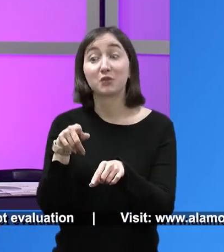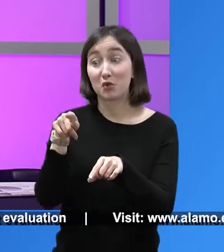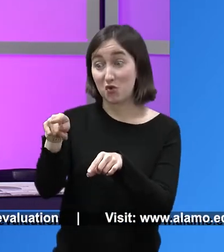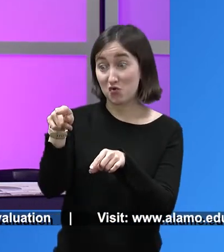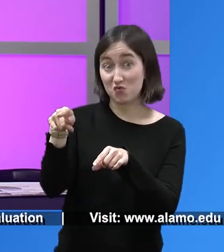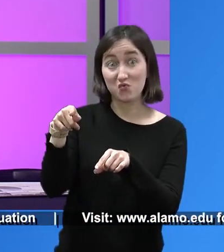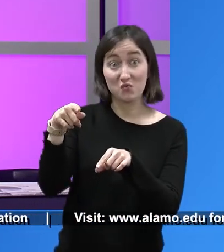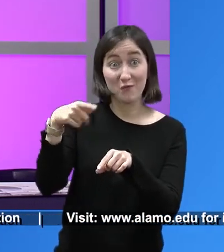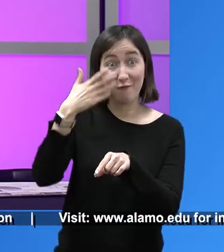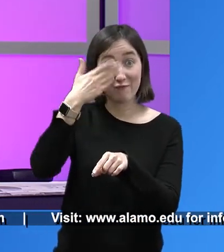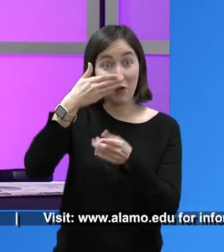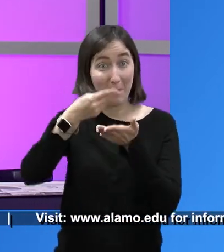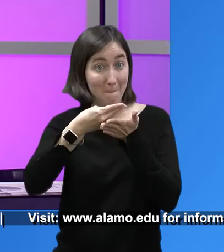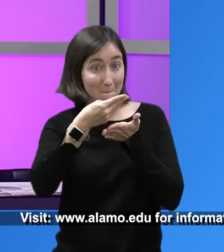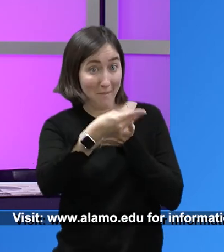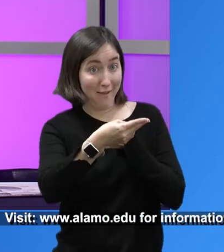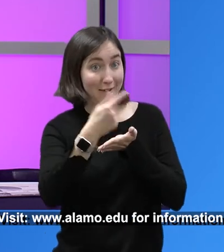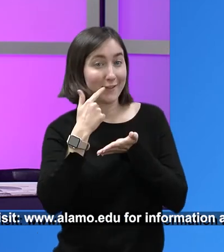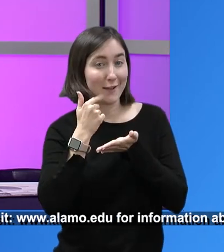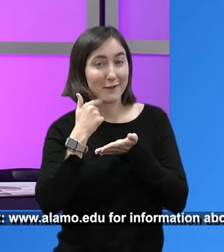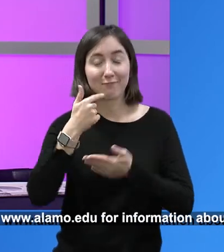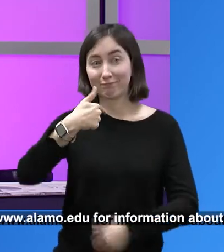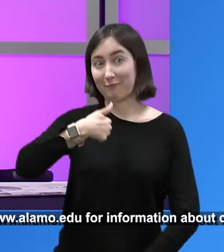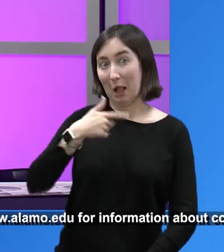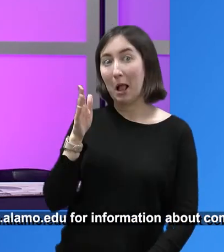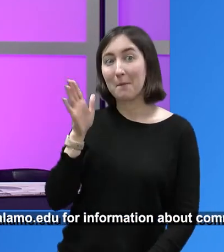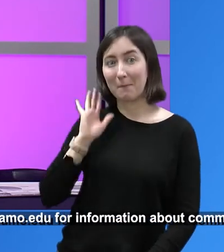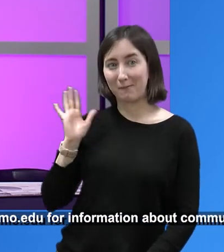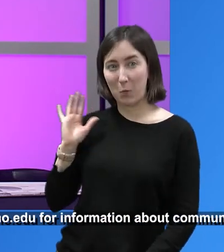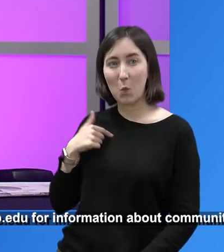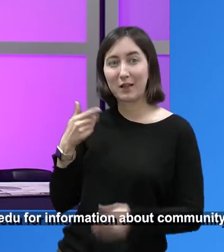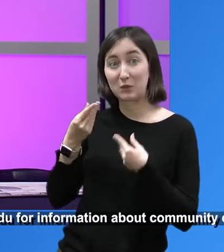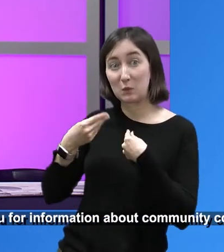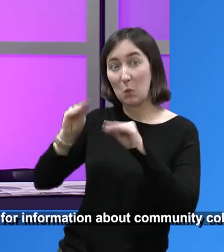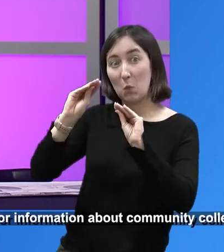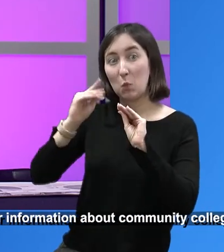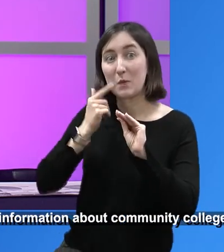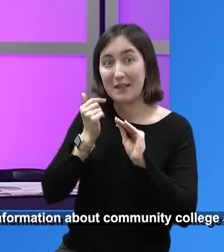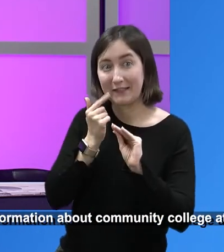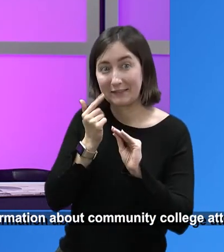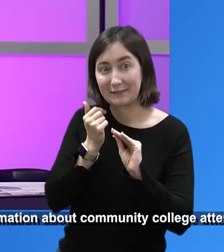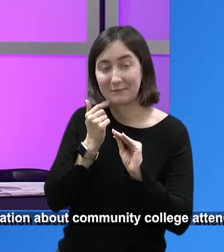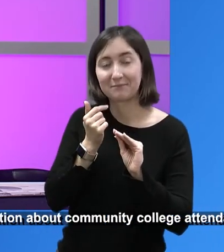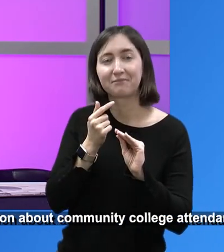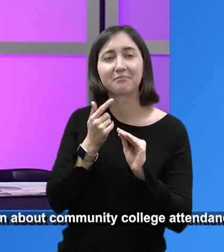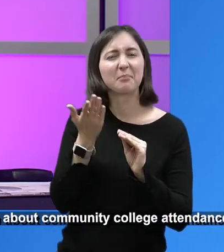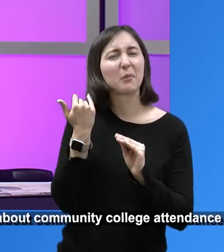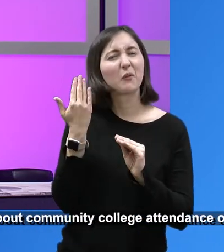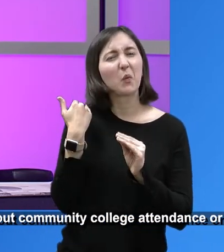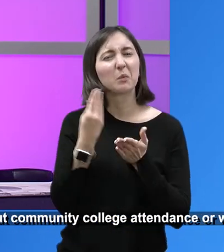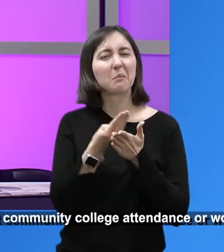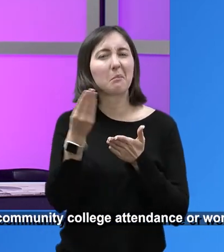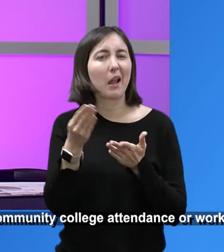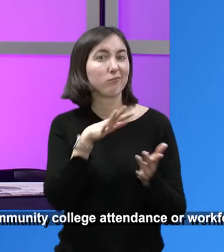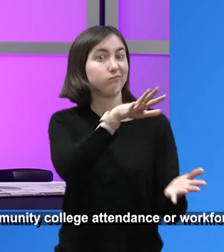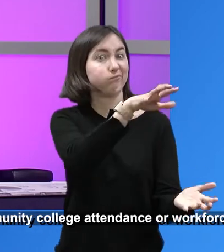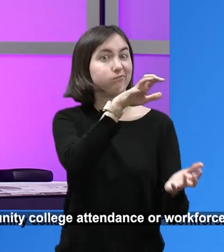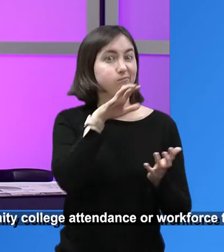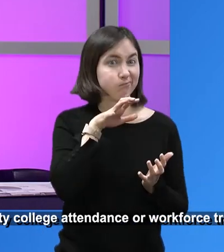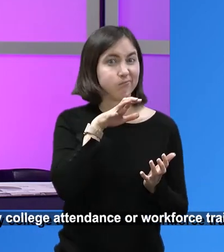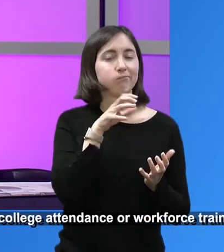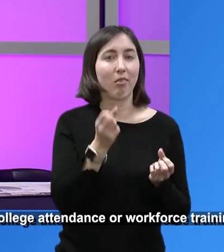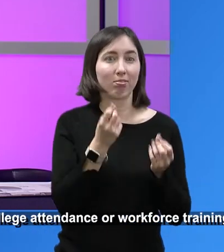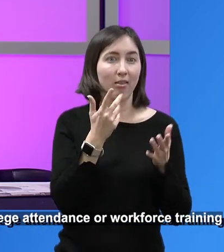counter. You were on the front side, right? So I was on the side. And those days they would buy in quantity. And sell just